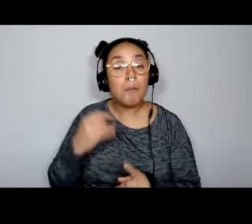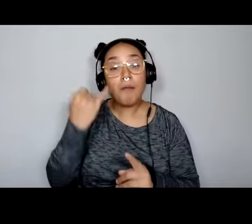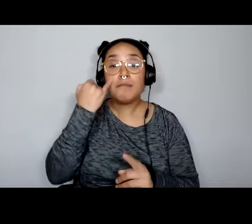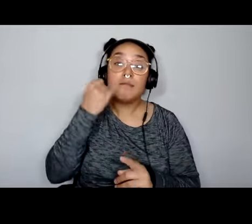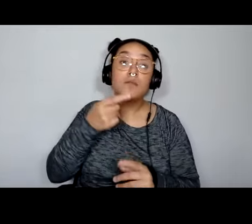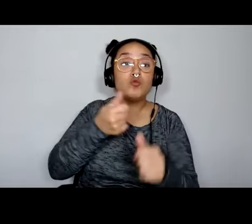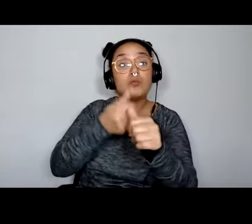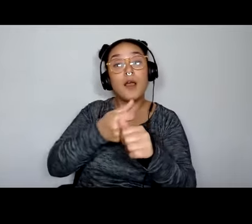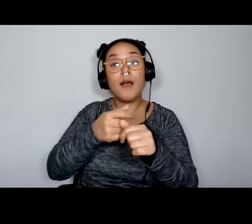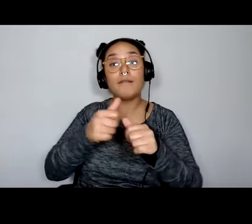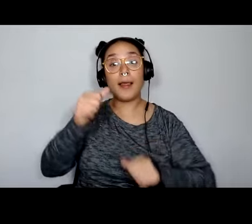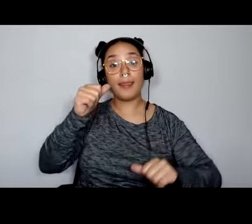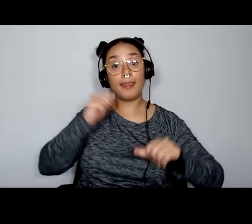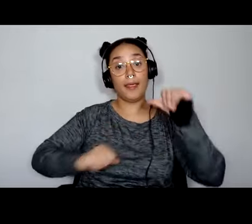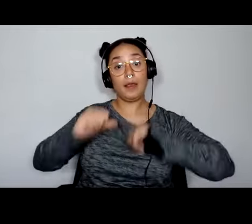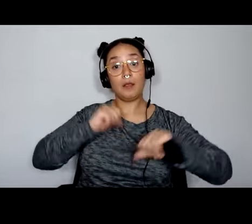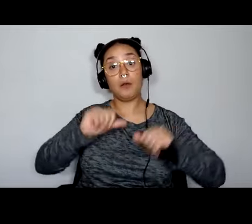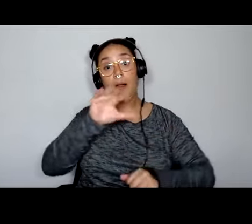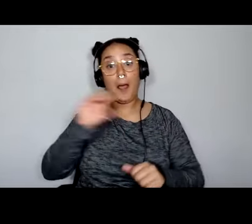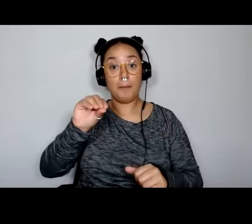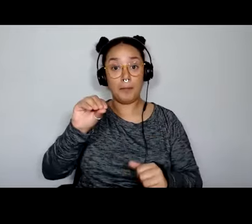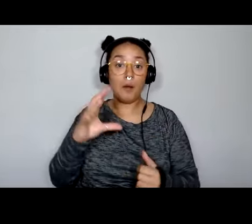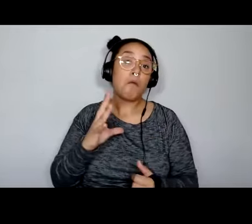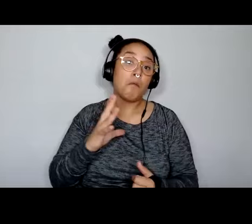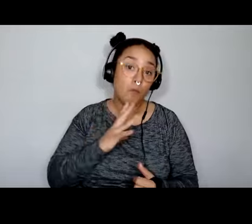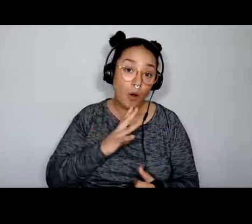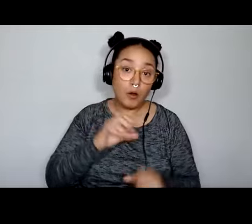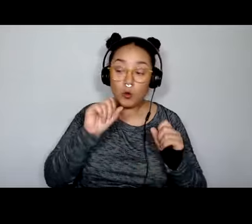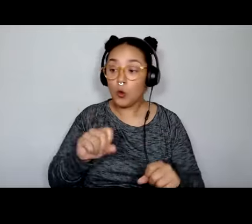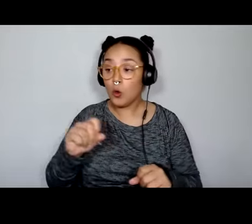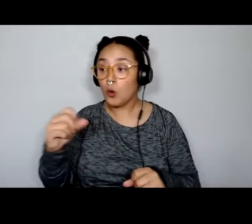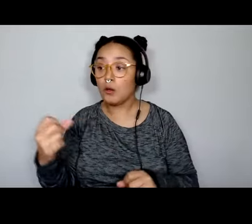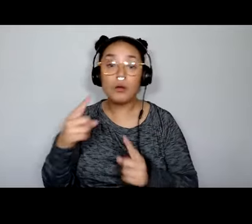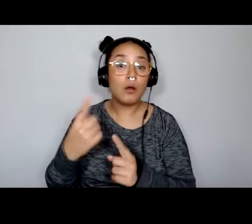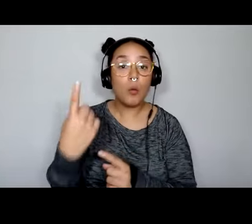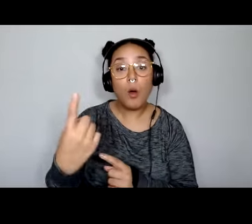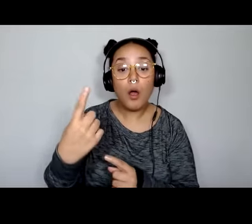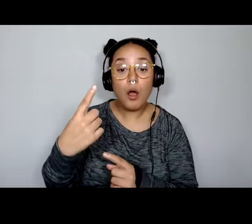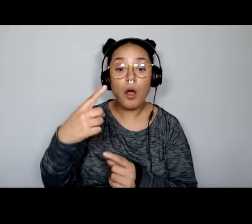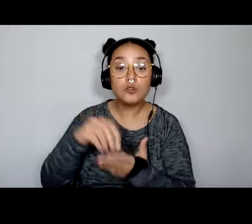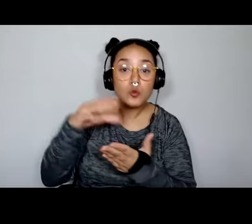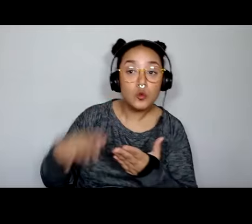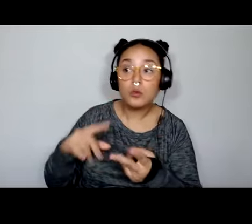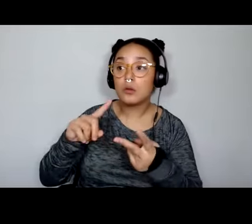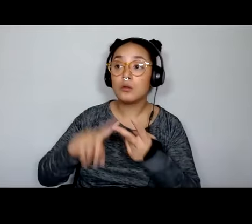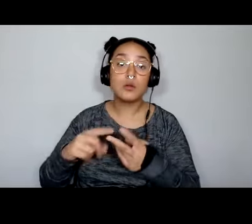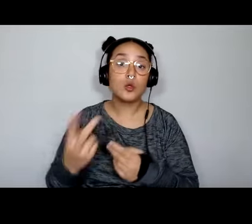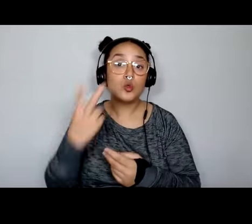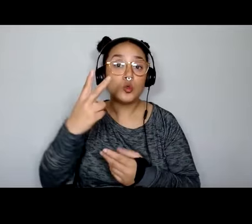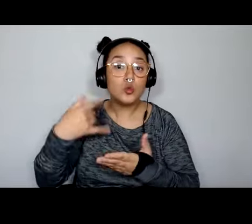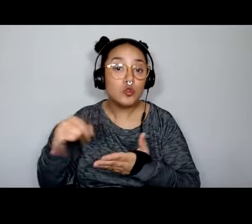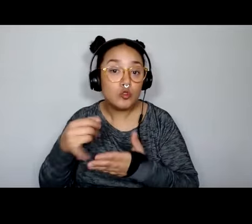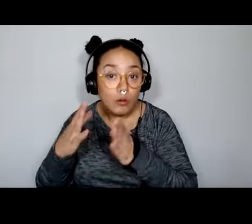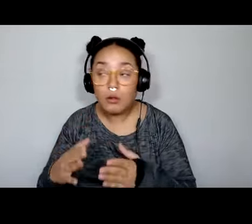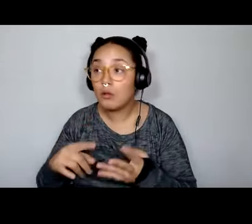one school of performance student, two journalists, a creative industry